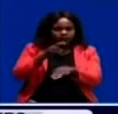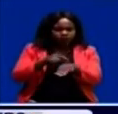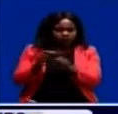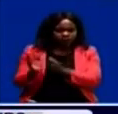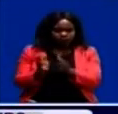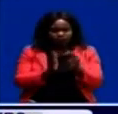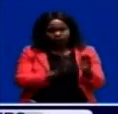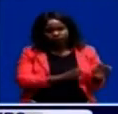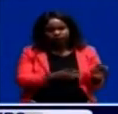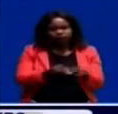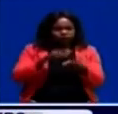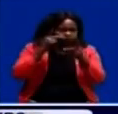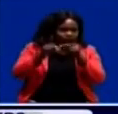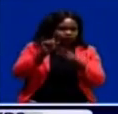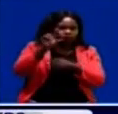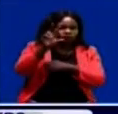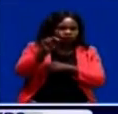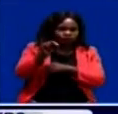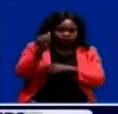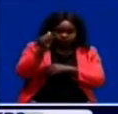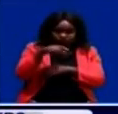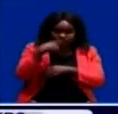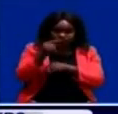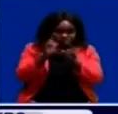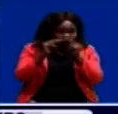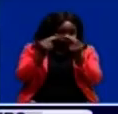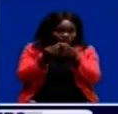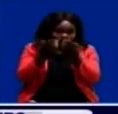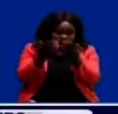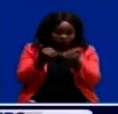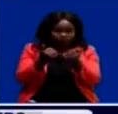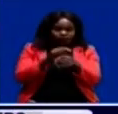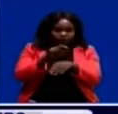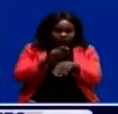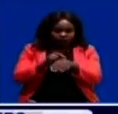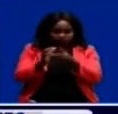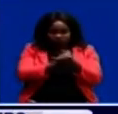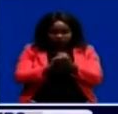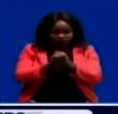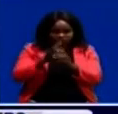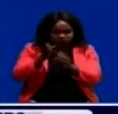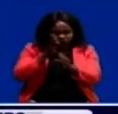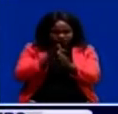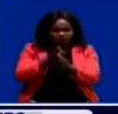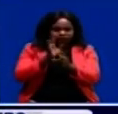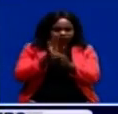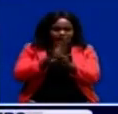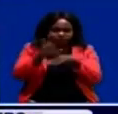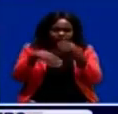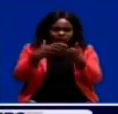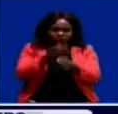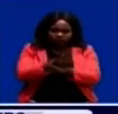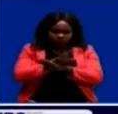Plan and the Vision 2030. Mr. Kakonde says the union wants national dialogue that directly affects all Zambians